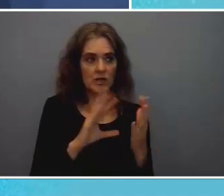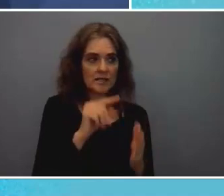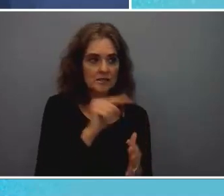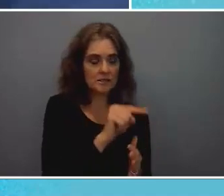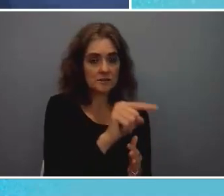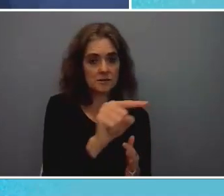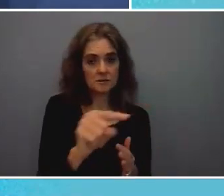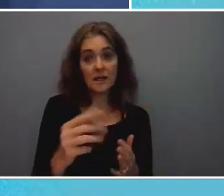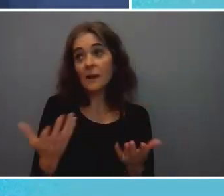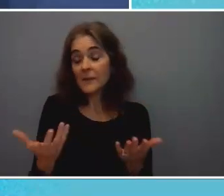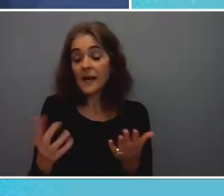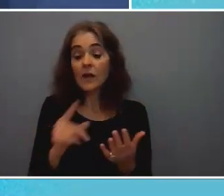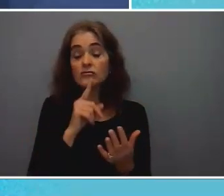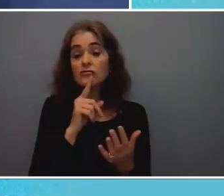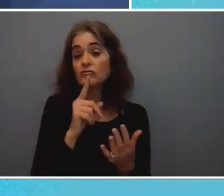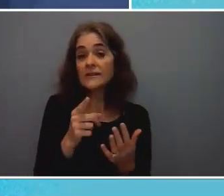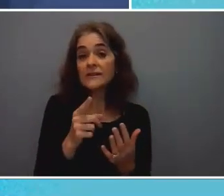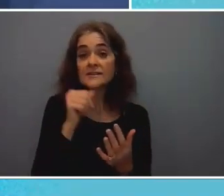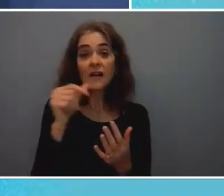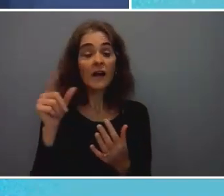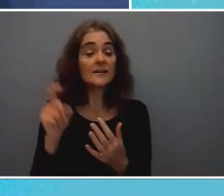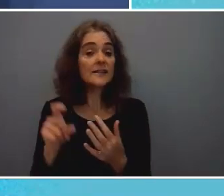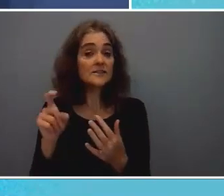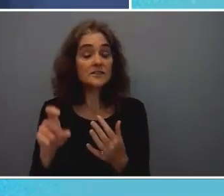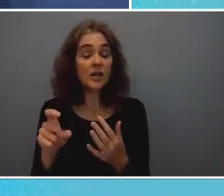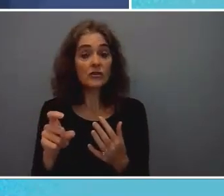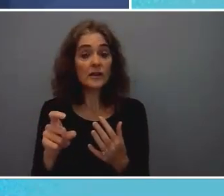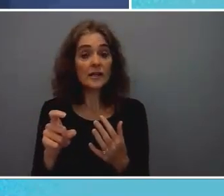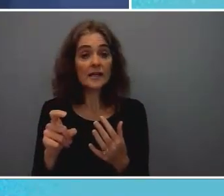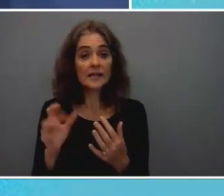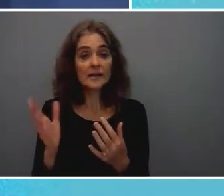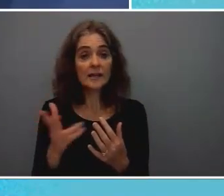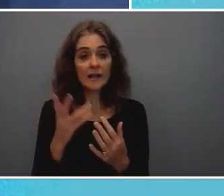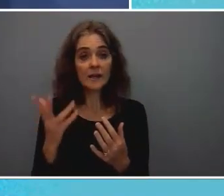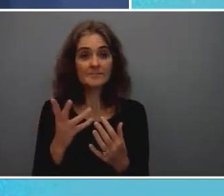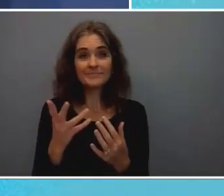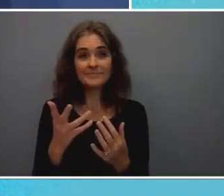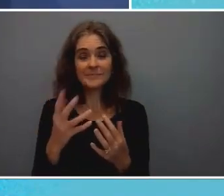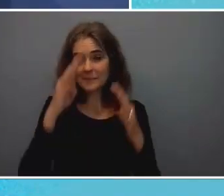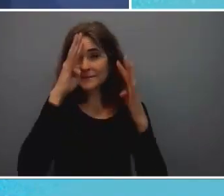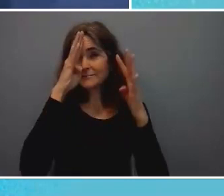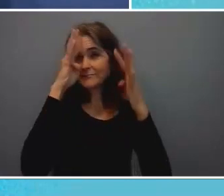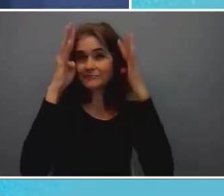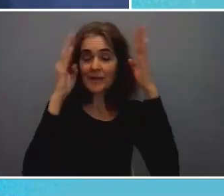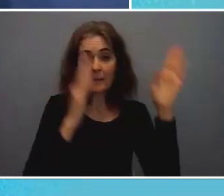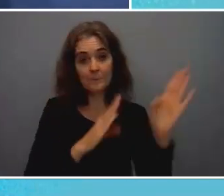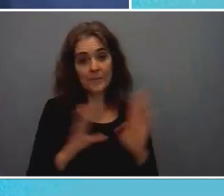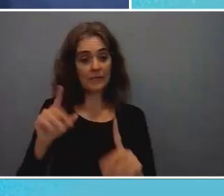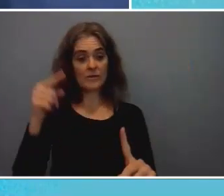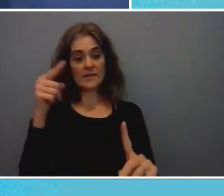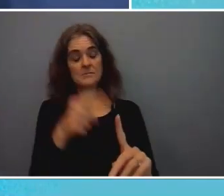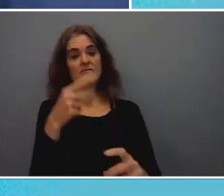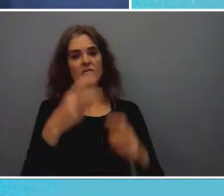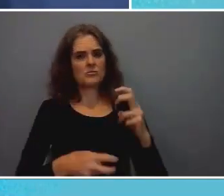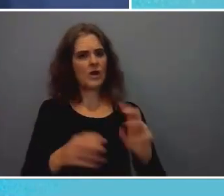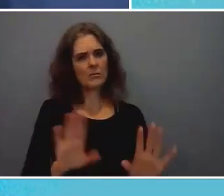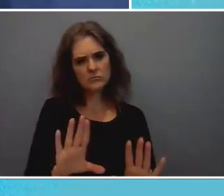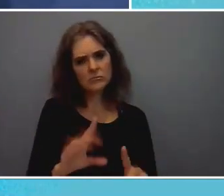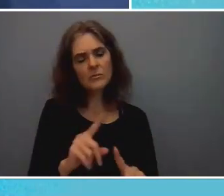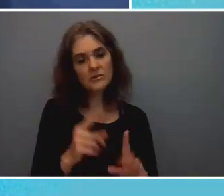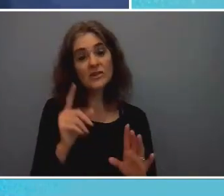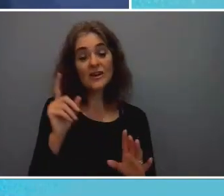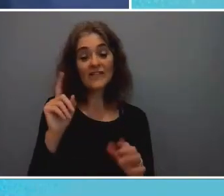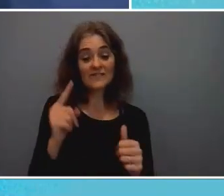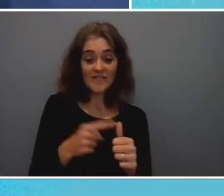not not necessarily um coming up with a plan for that specific problem first you got to understand the technology